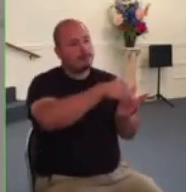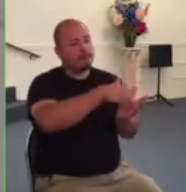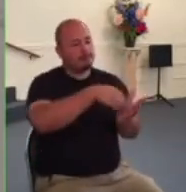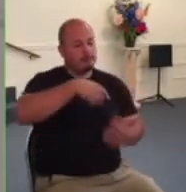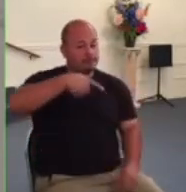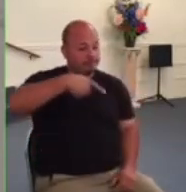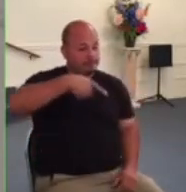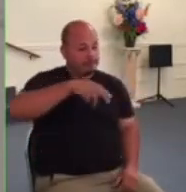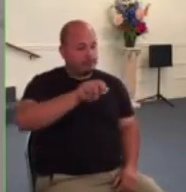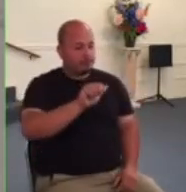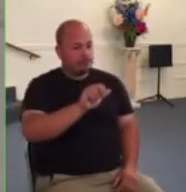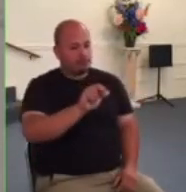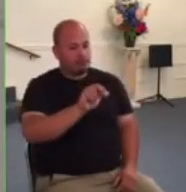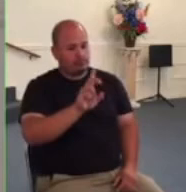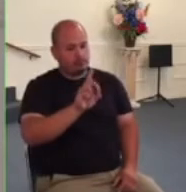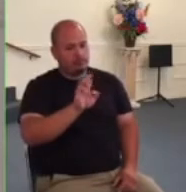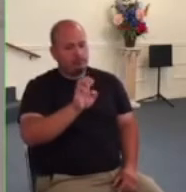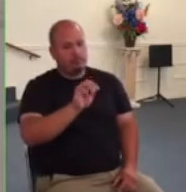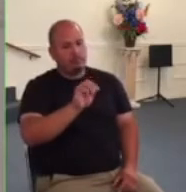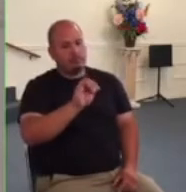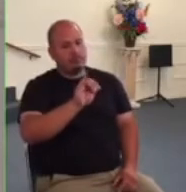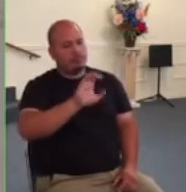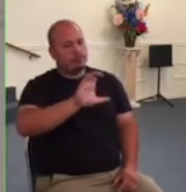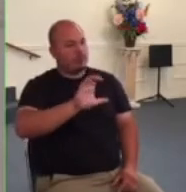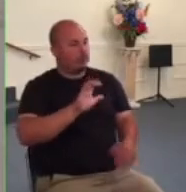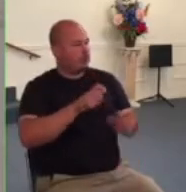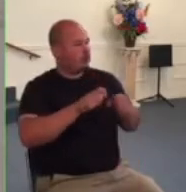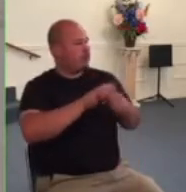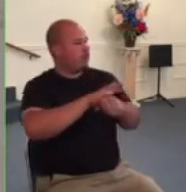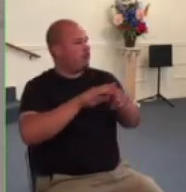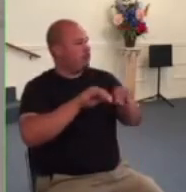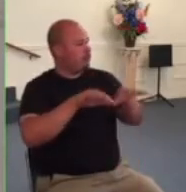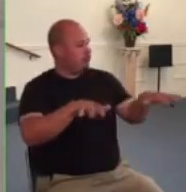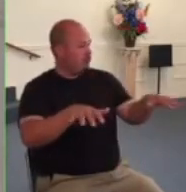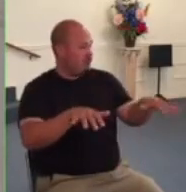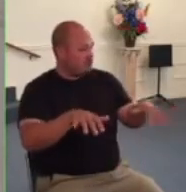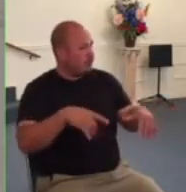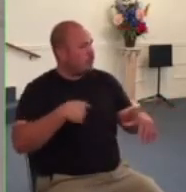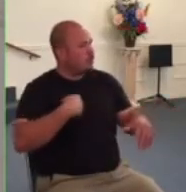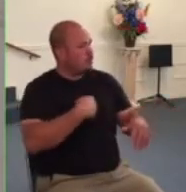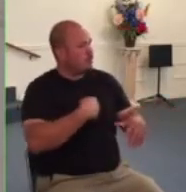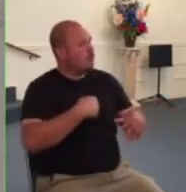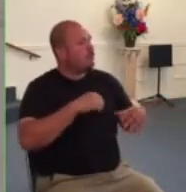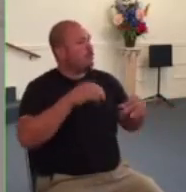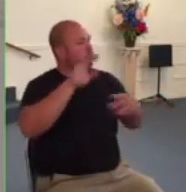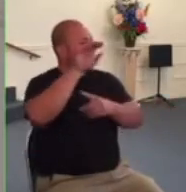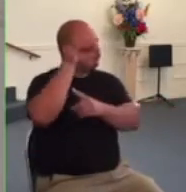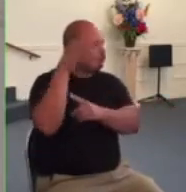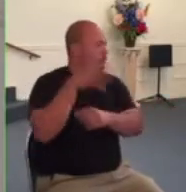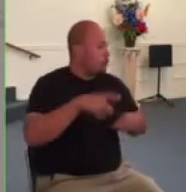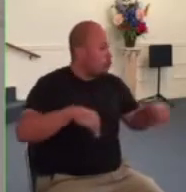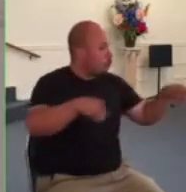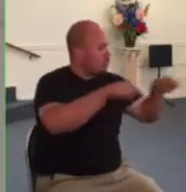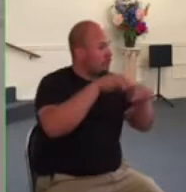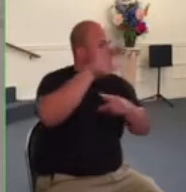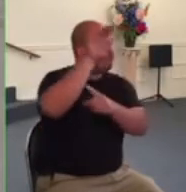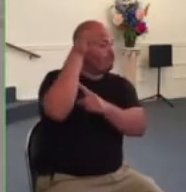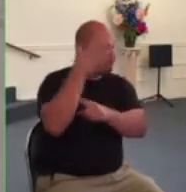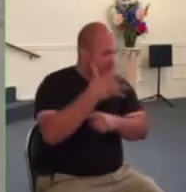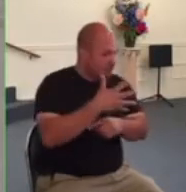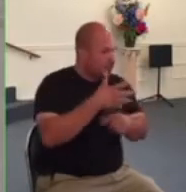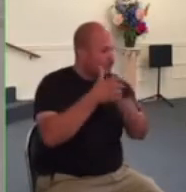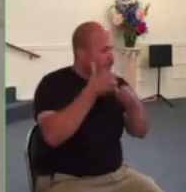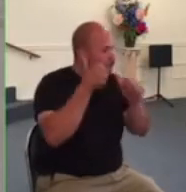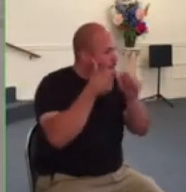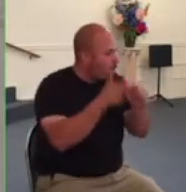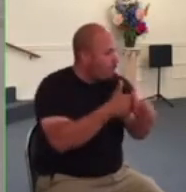march you have been so careful and so gracious to follow the state's guidelines for our assemblies the best